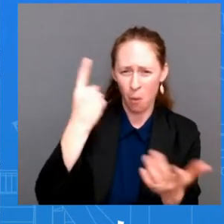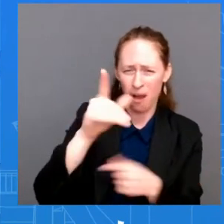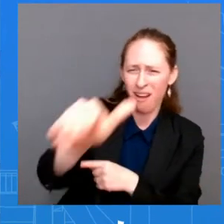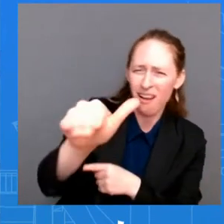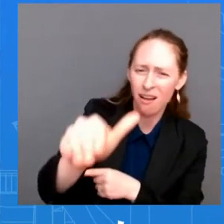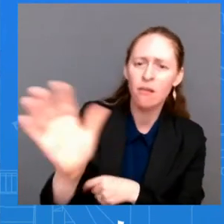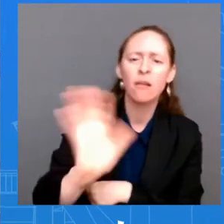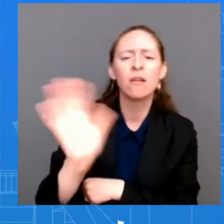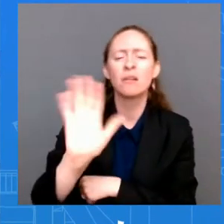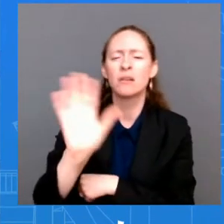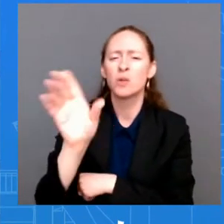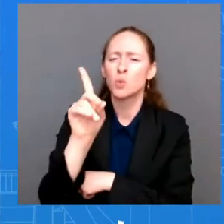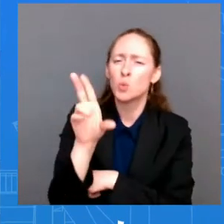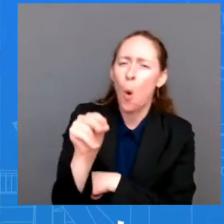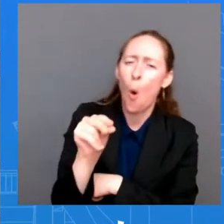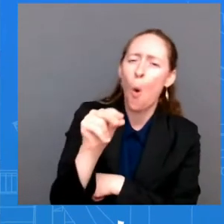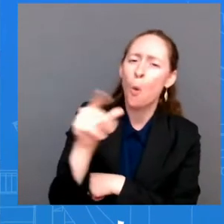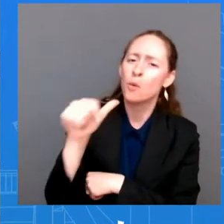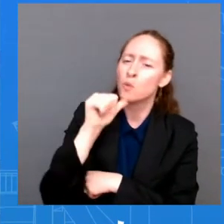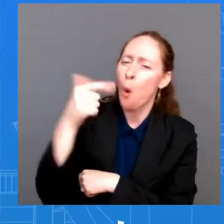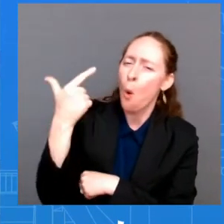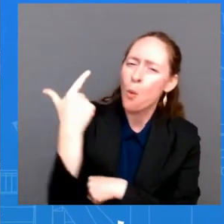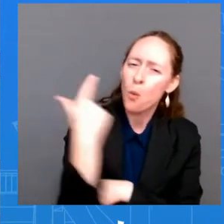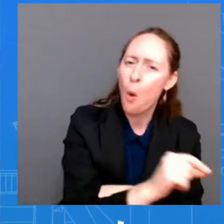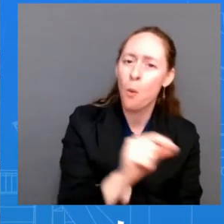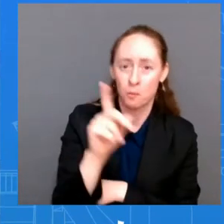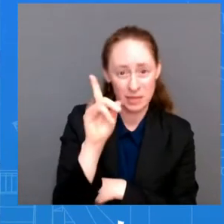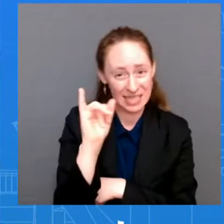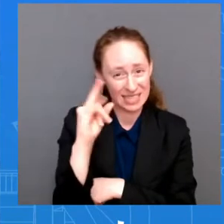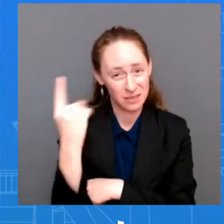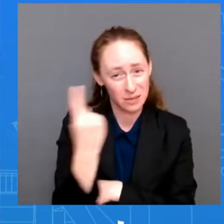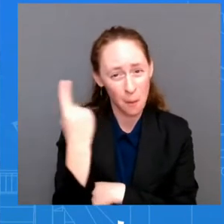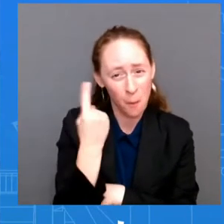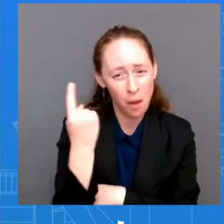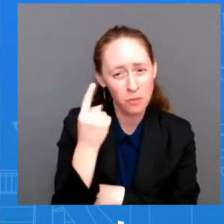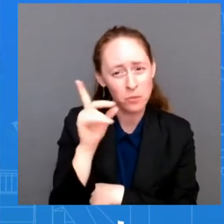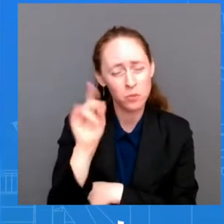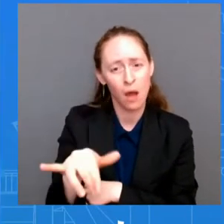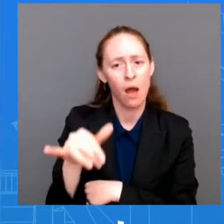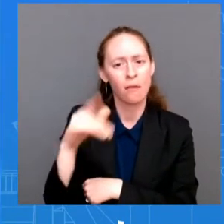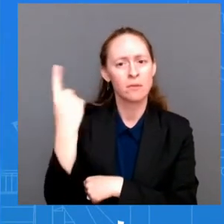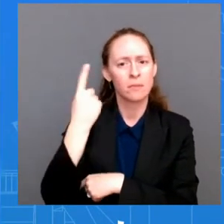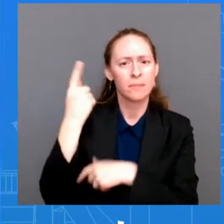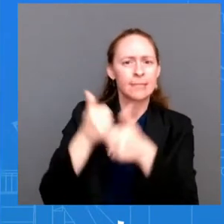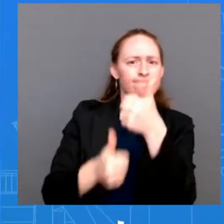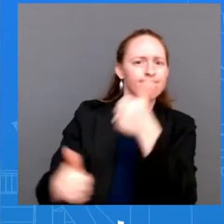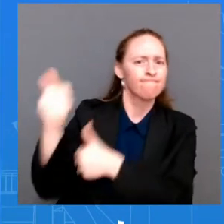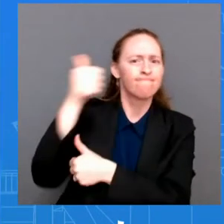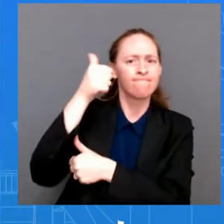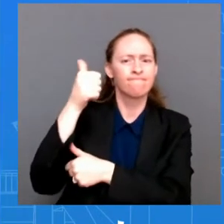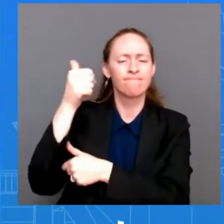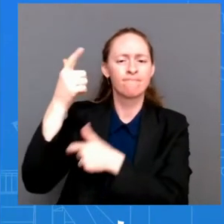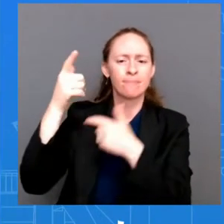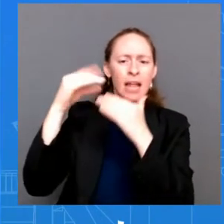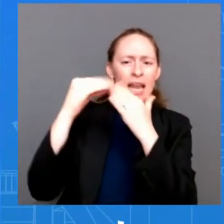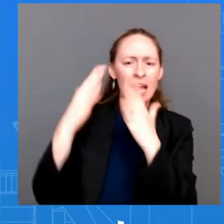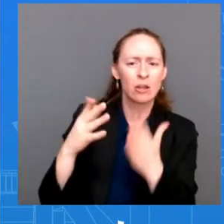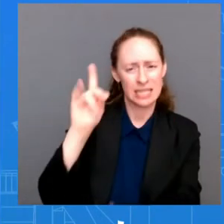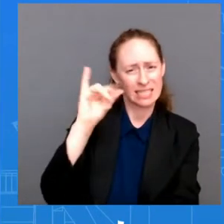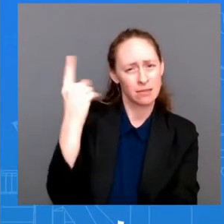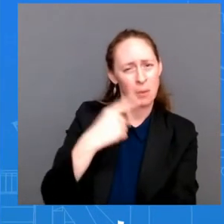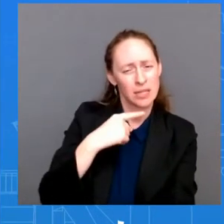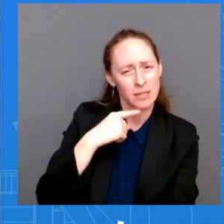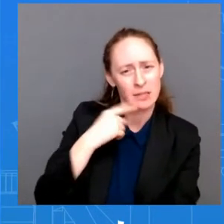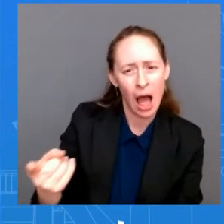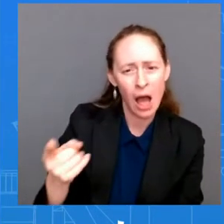that, but has there been any communication from senior national security officials inside this White House? There have been direct conversations with the Speaker and her staff